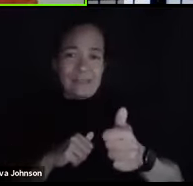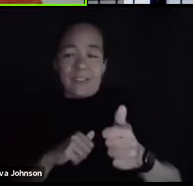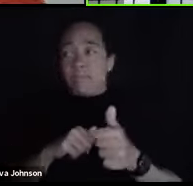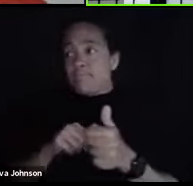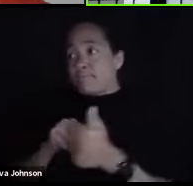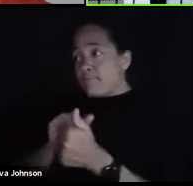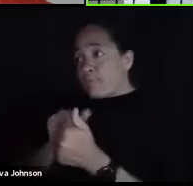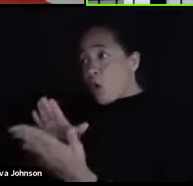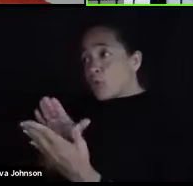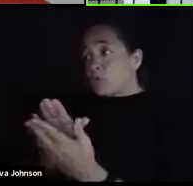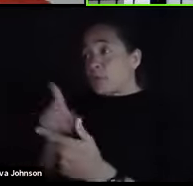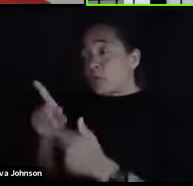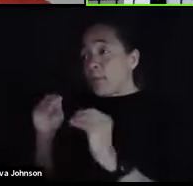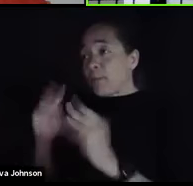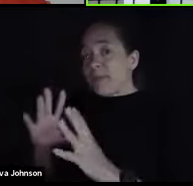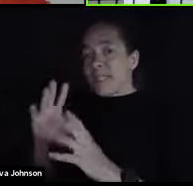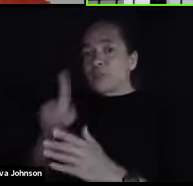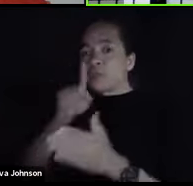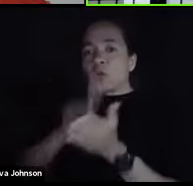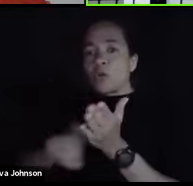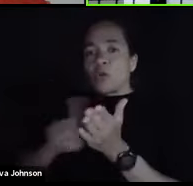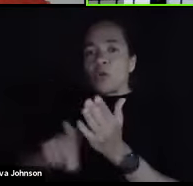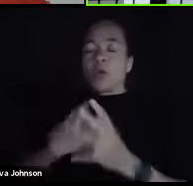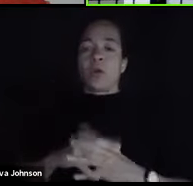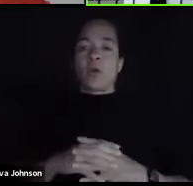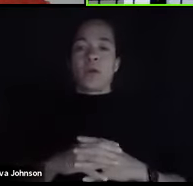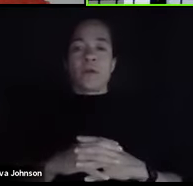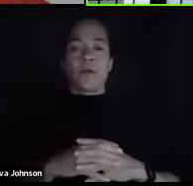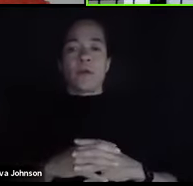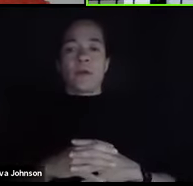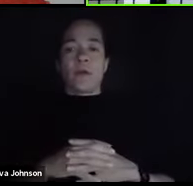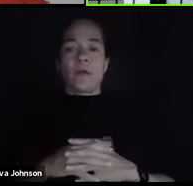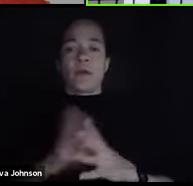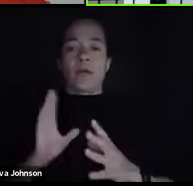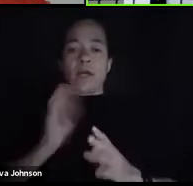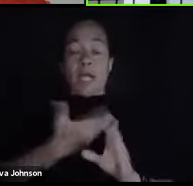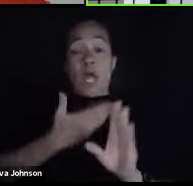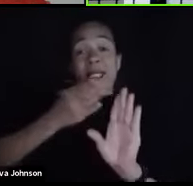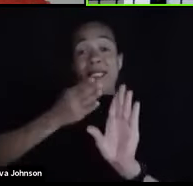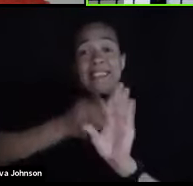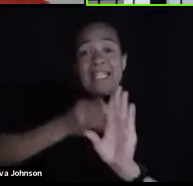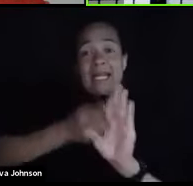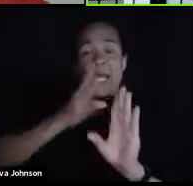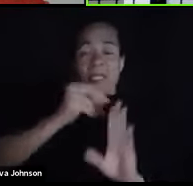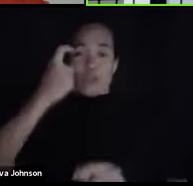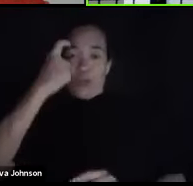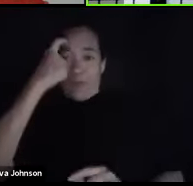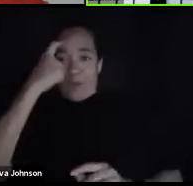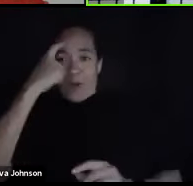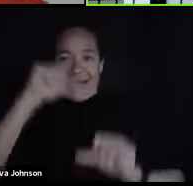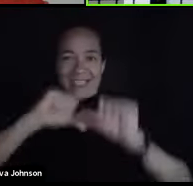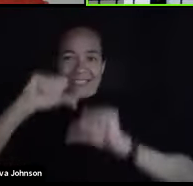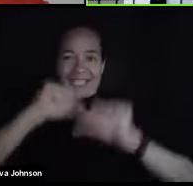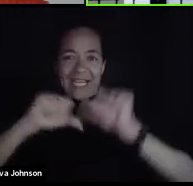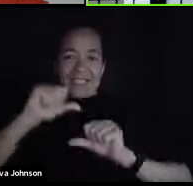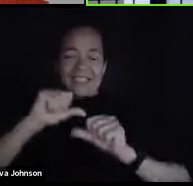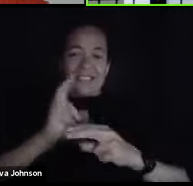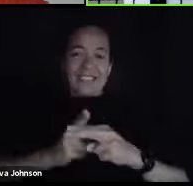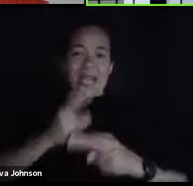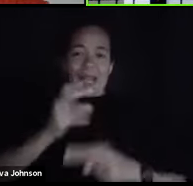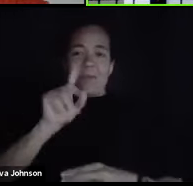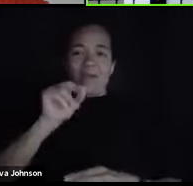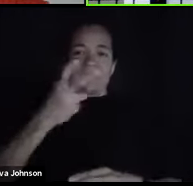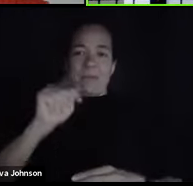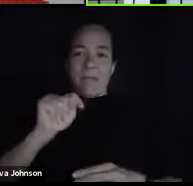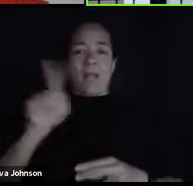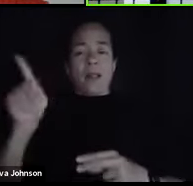research? Okay, now, on our psychological and brain sciences in the name of our department web page, you